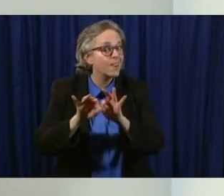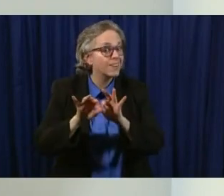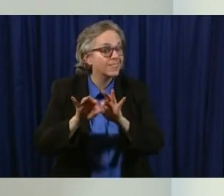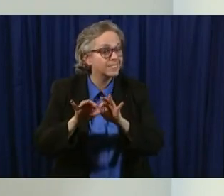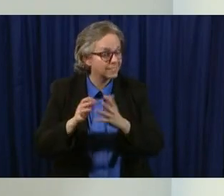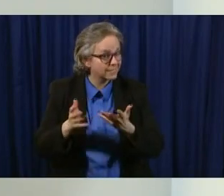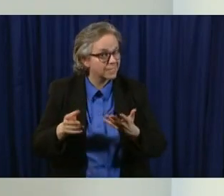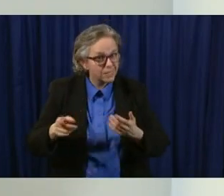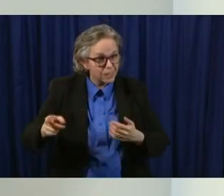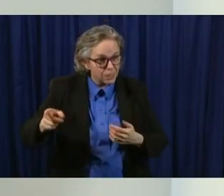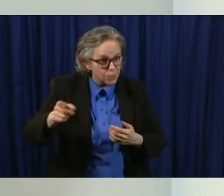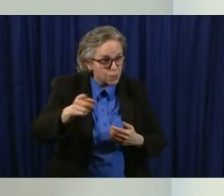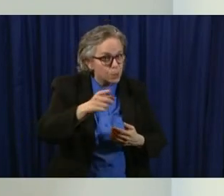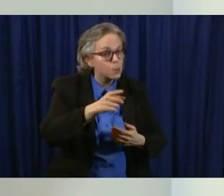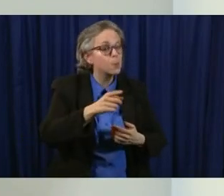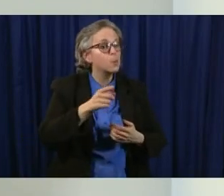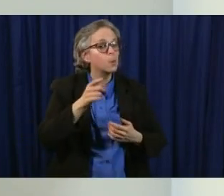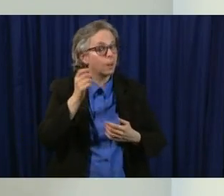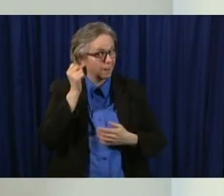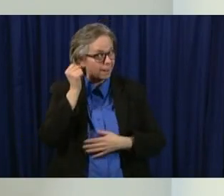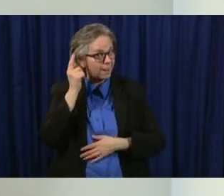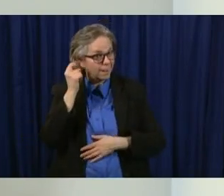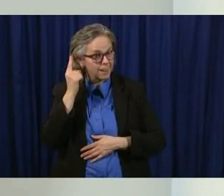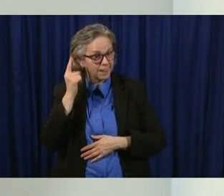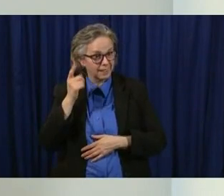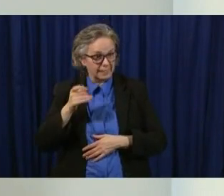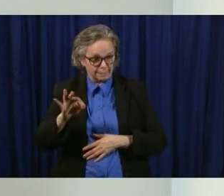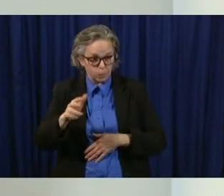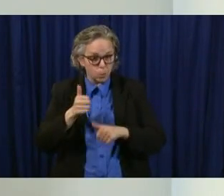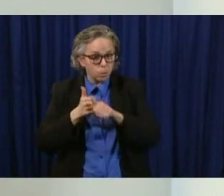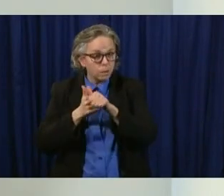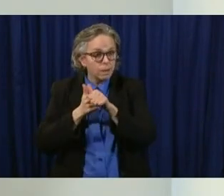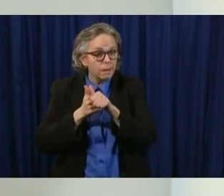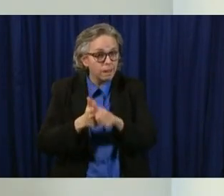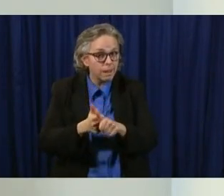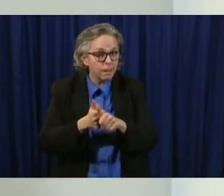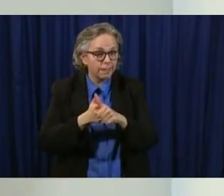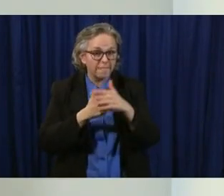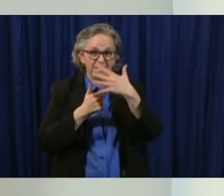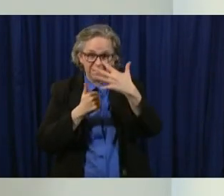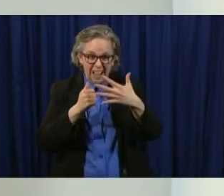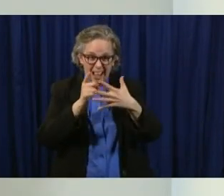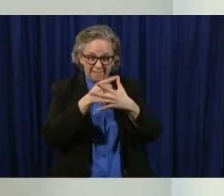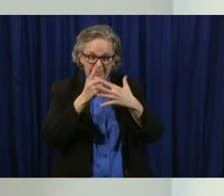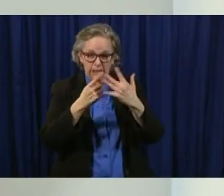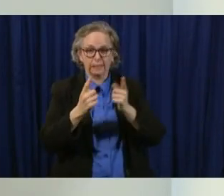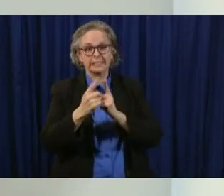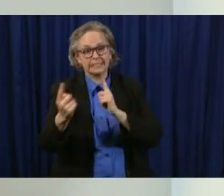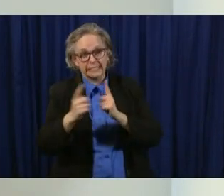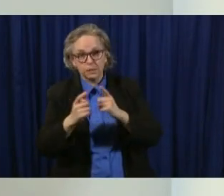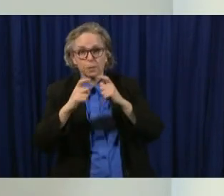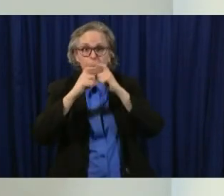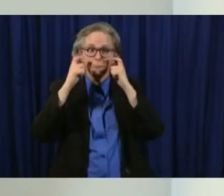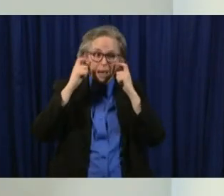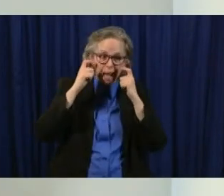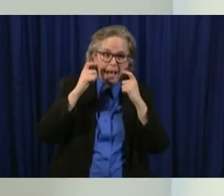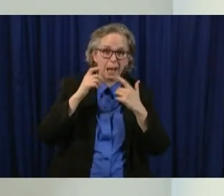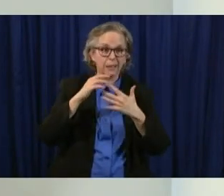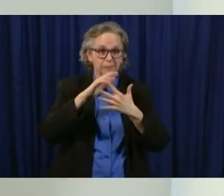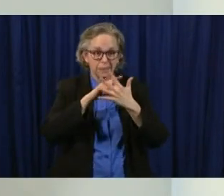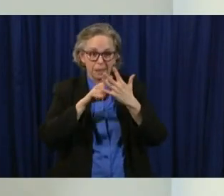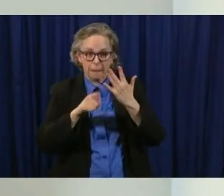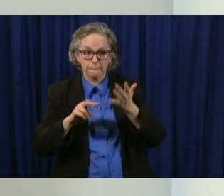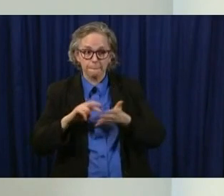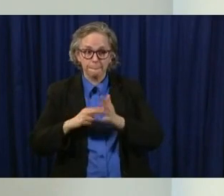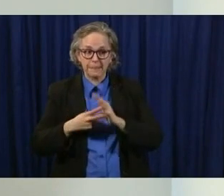protocols whether it's the distancing the disinfecting the mask the things like that the more we slow the spread the